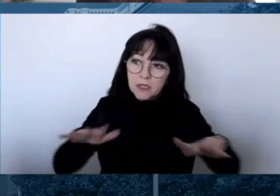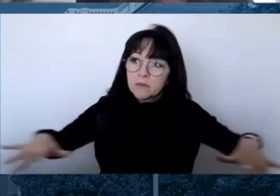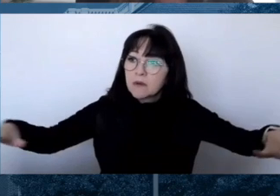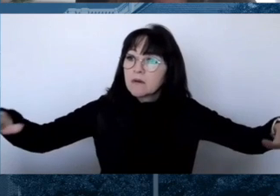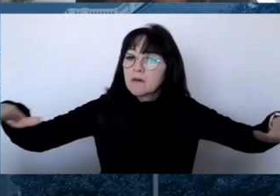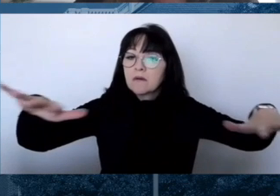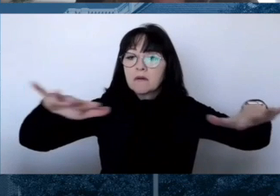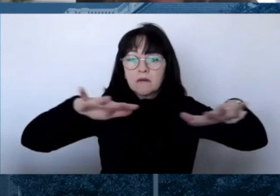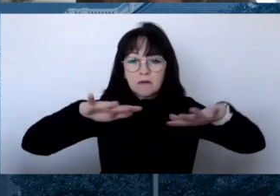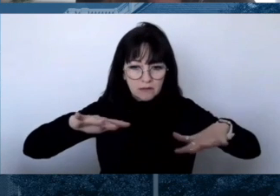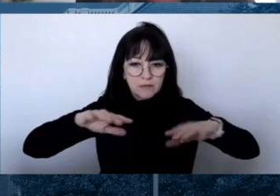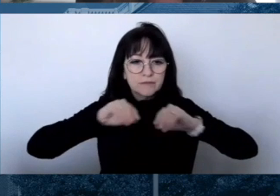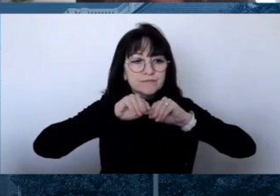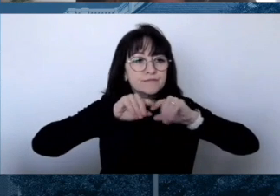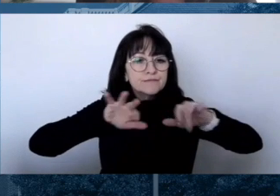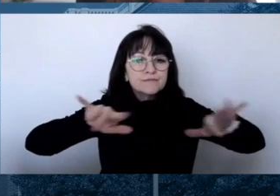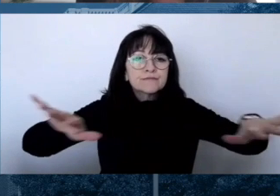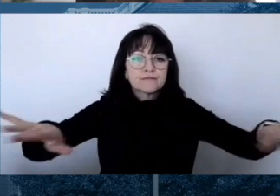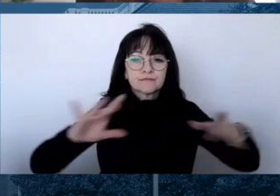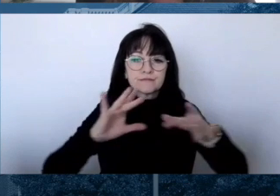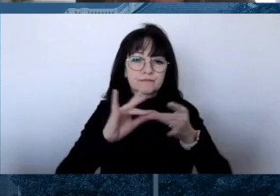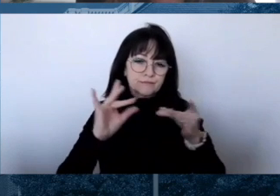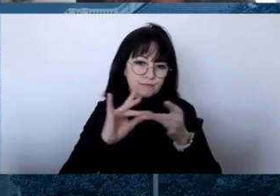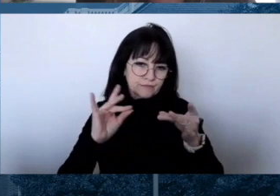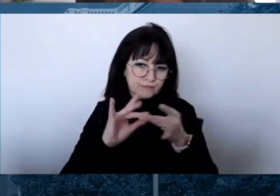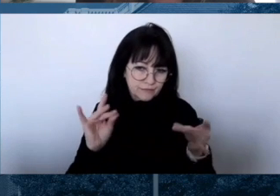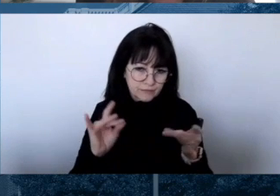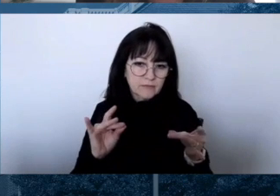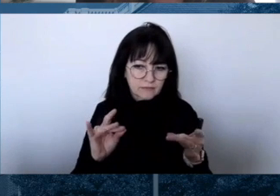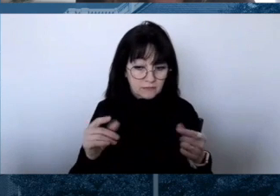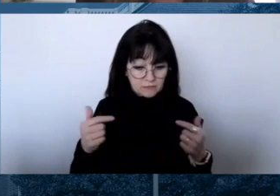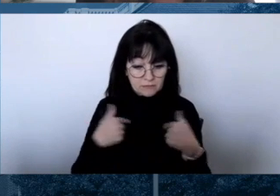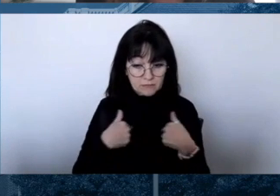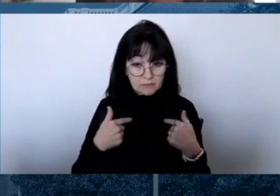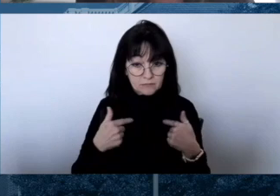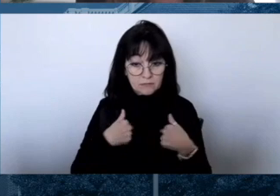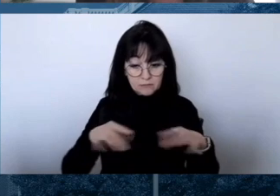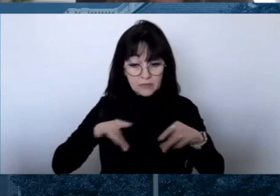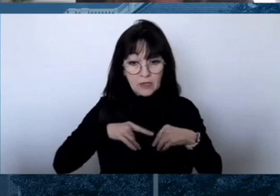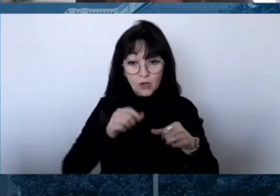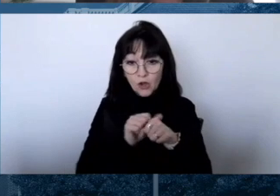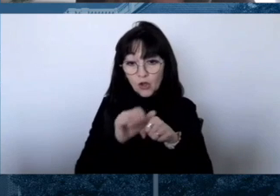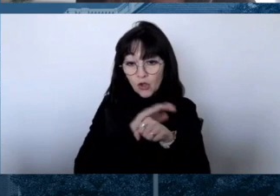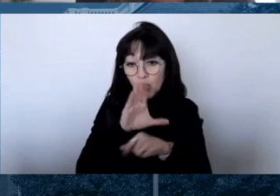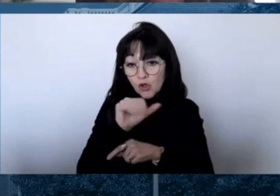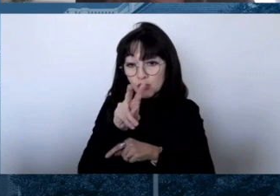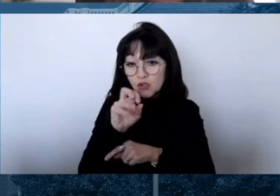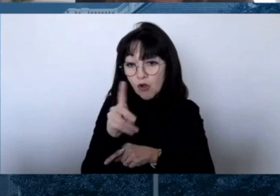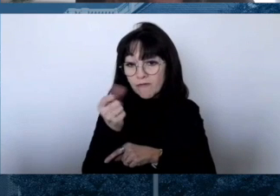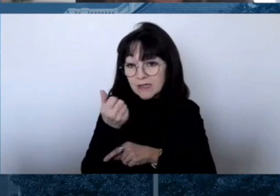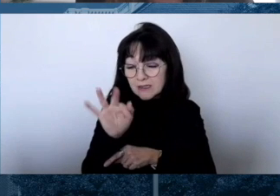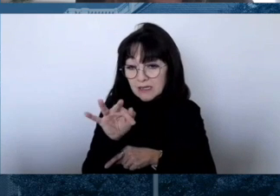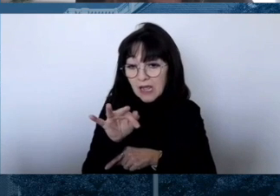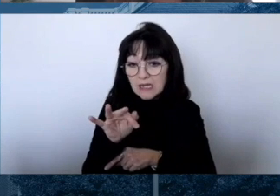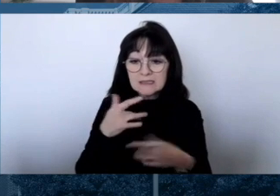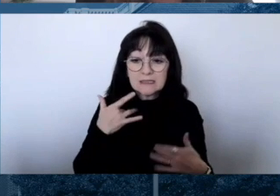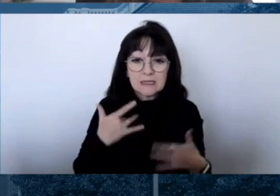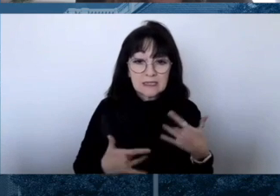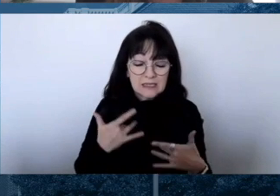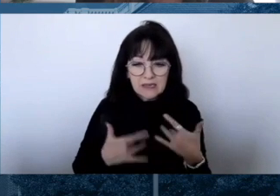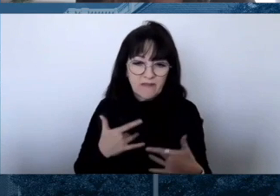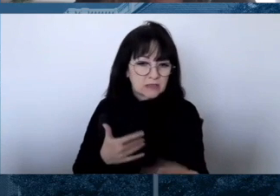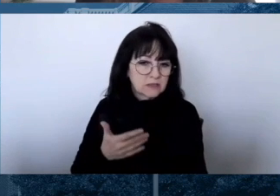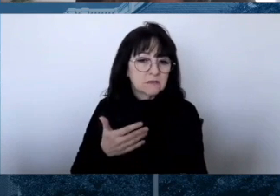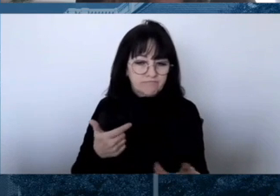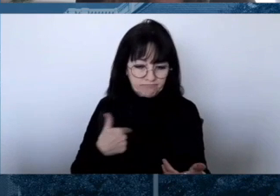admitted that a recent study shows that immunity from COVID-19 infection is better than immunity from vaccination.